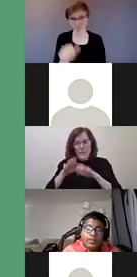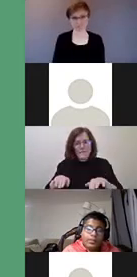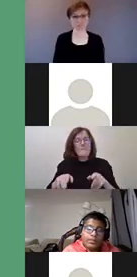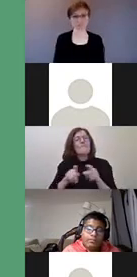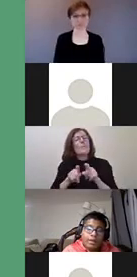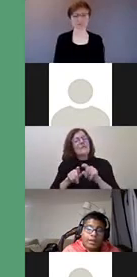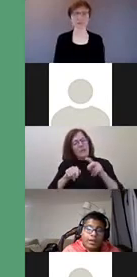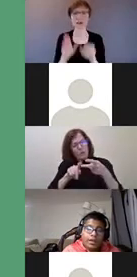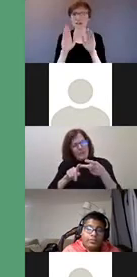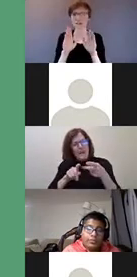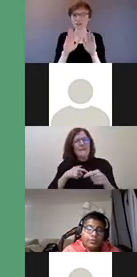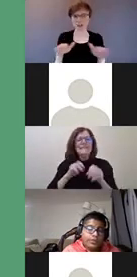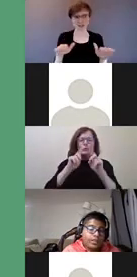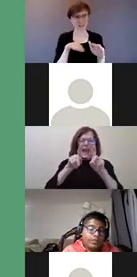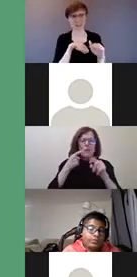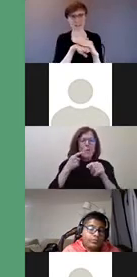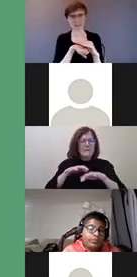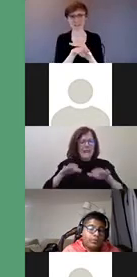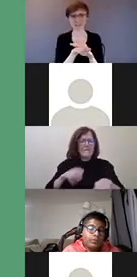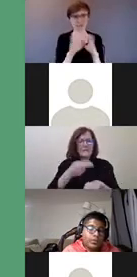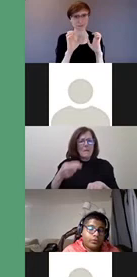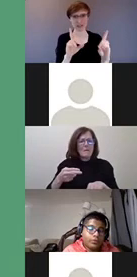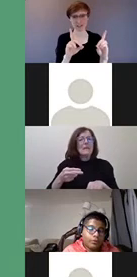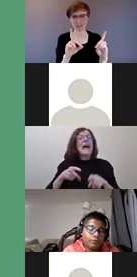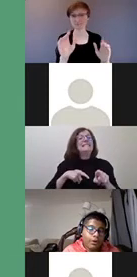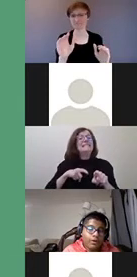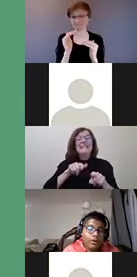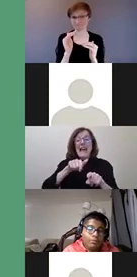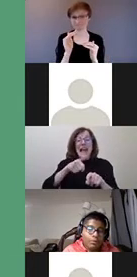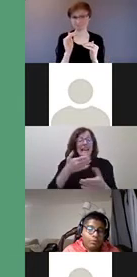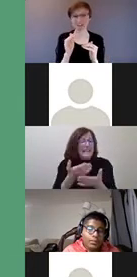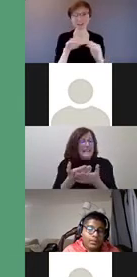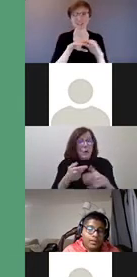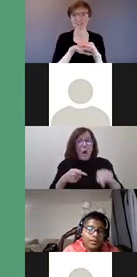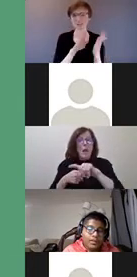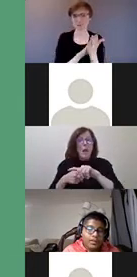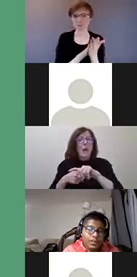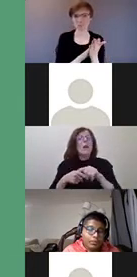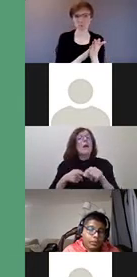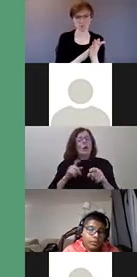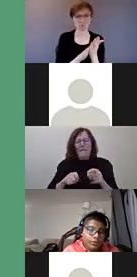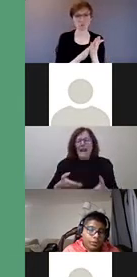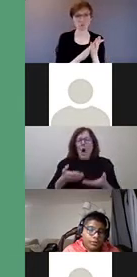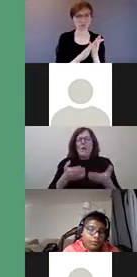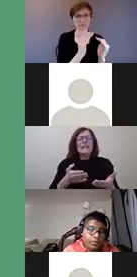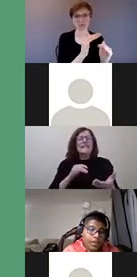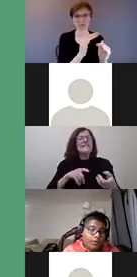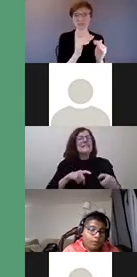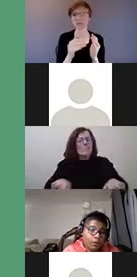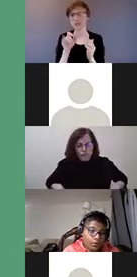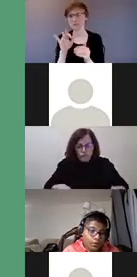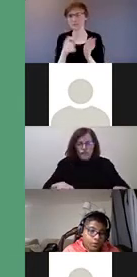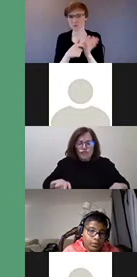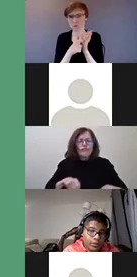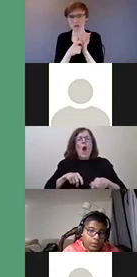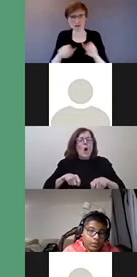is limited by a shortage of accessible schools for children who require mobility devices such as wheelchairs, scooters, and